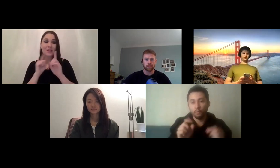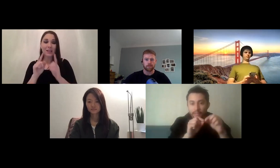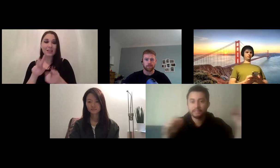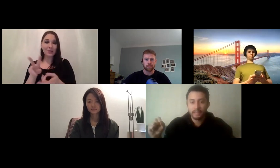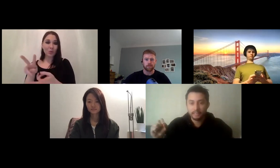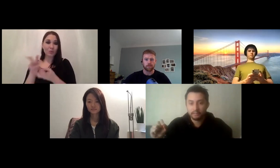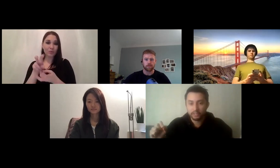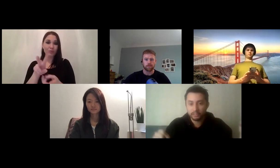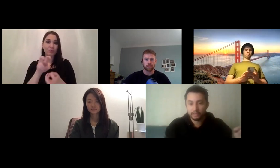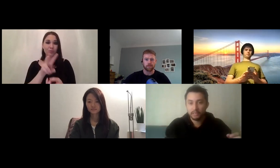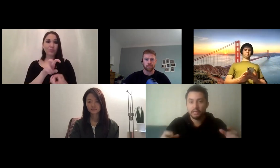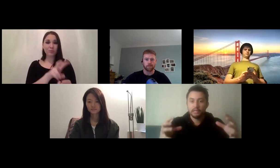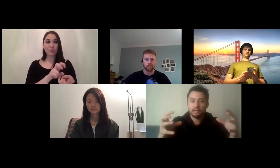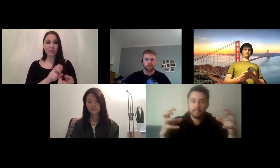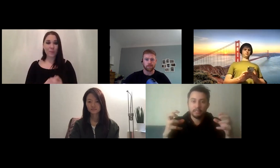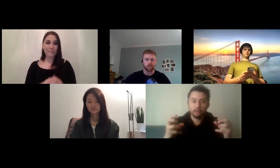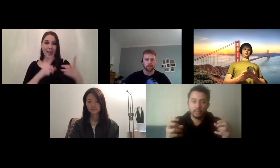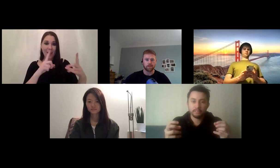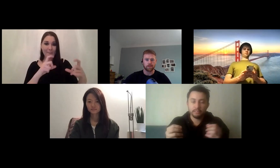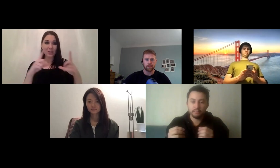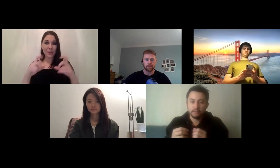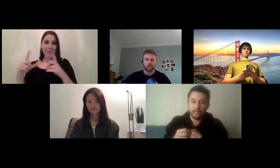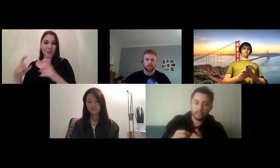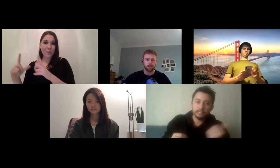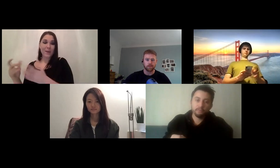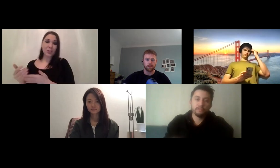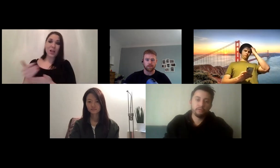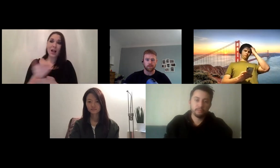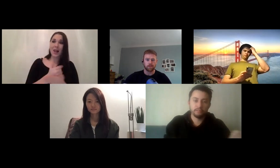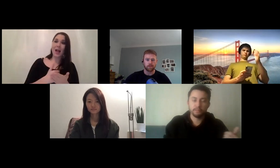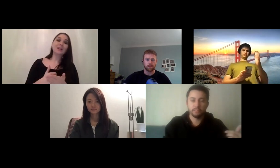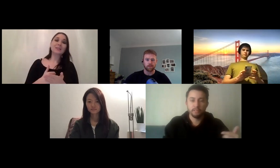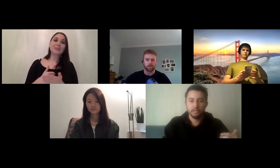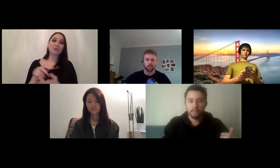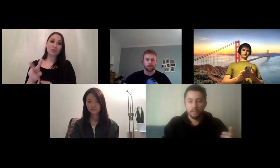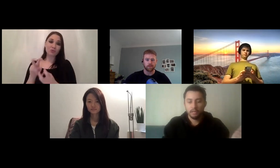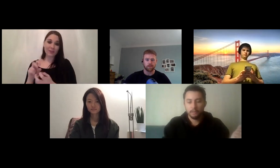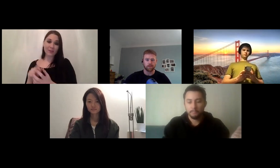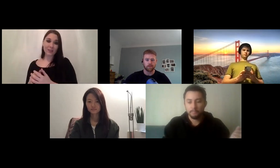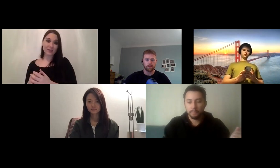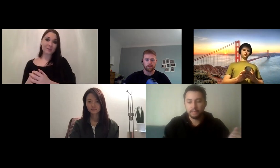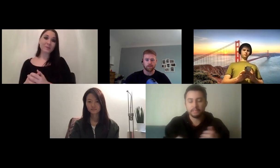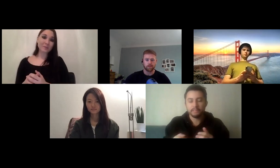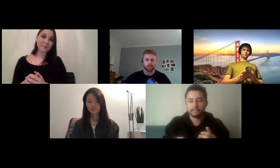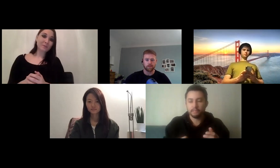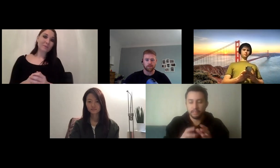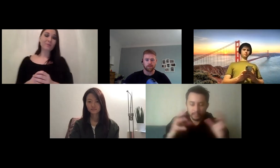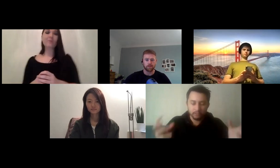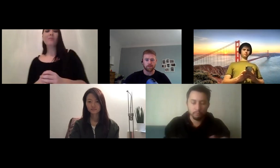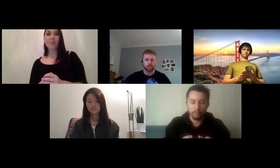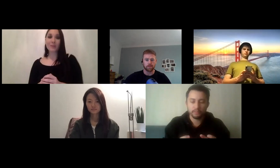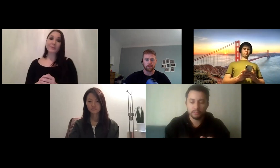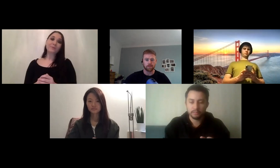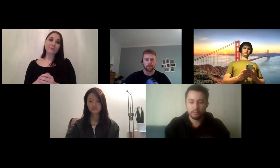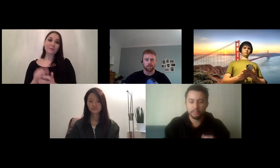one slice images then it collects it and then it retrieves it so it's um it's it's this